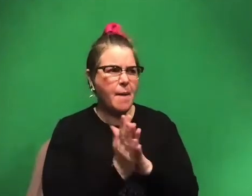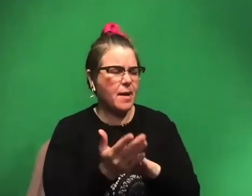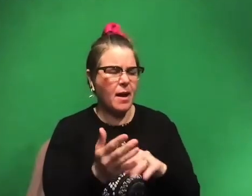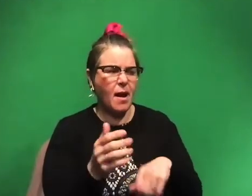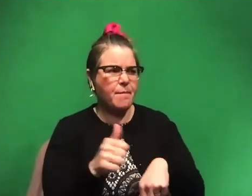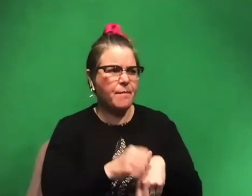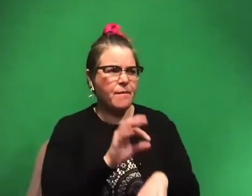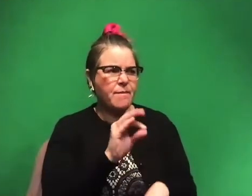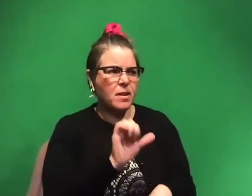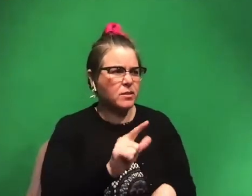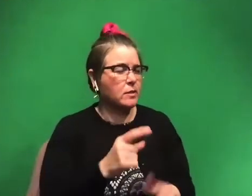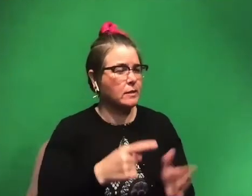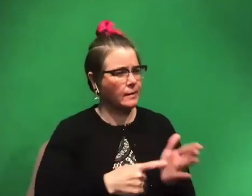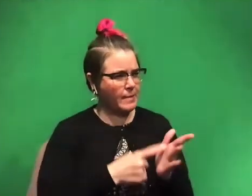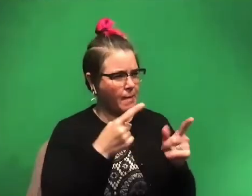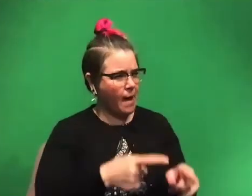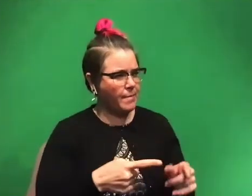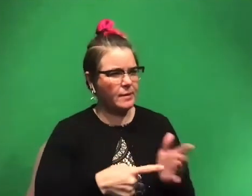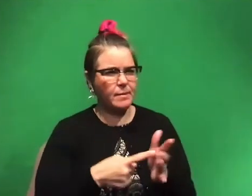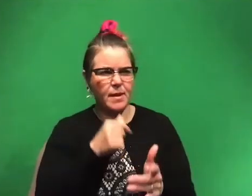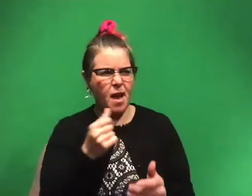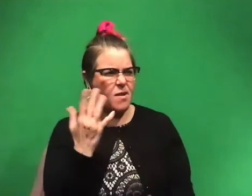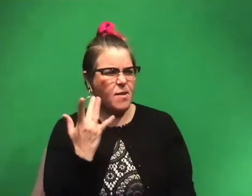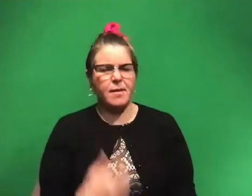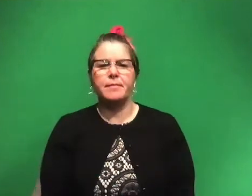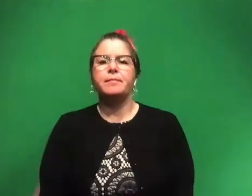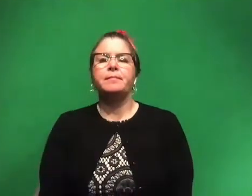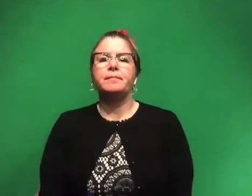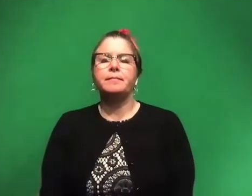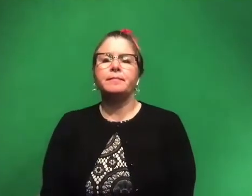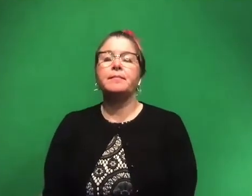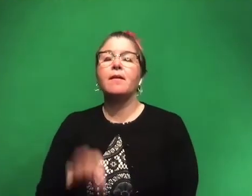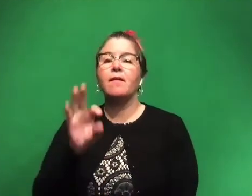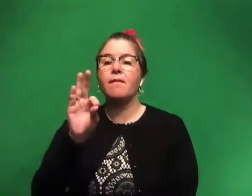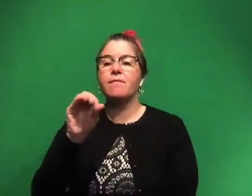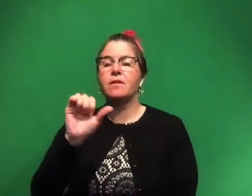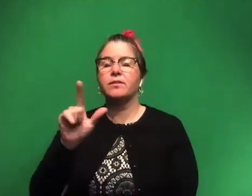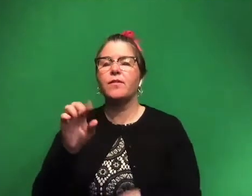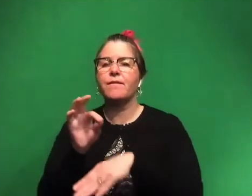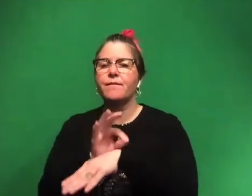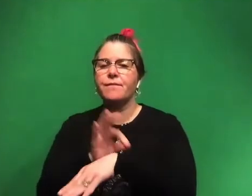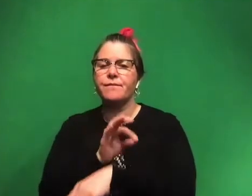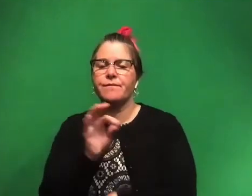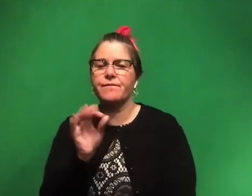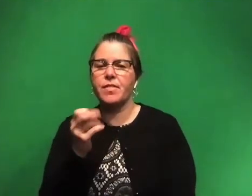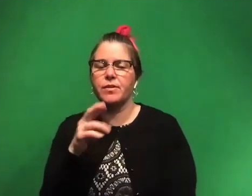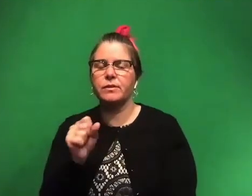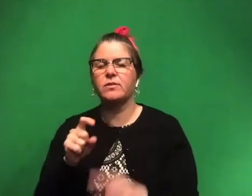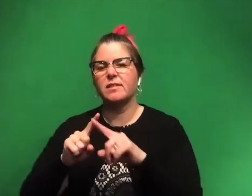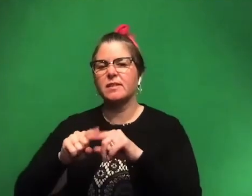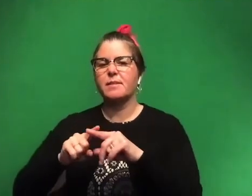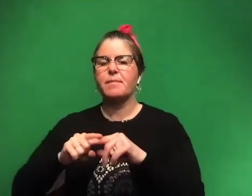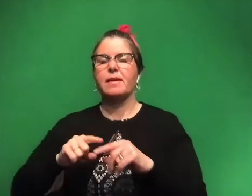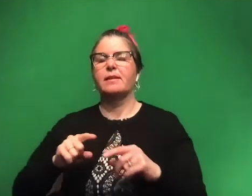does it sometimes happen and sometimes not? Yeah. So, um, fossil feathers, it, yeah, it depends on the